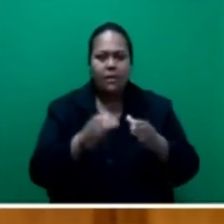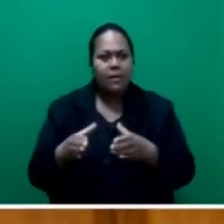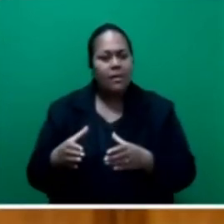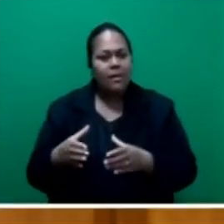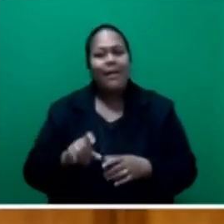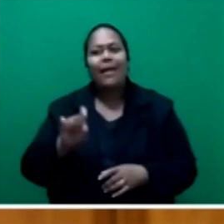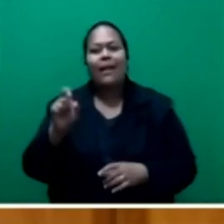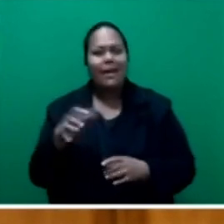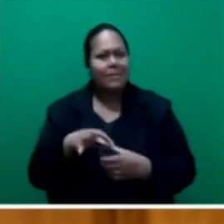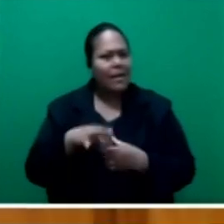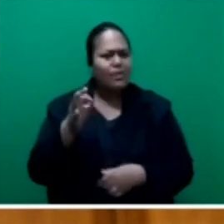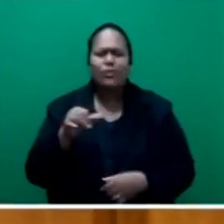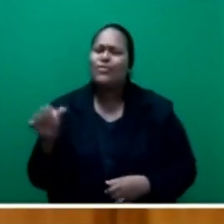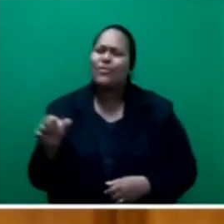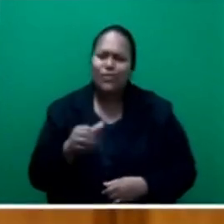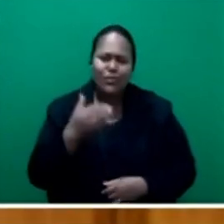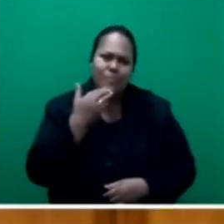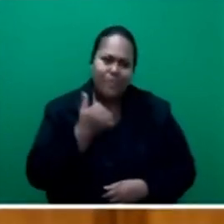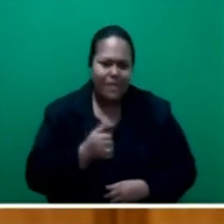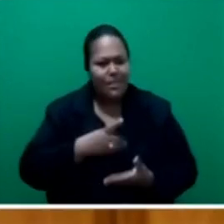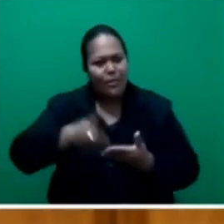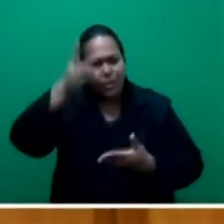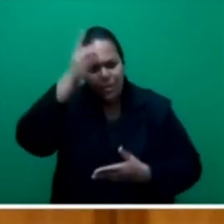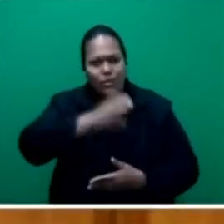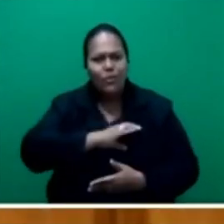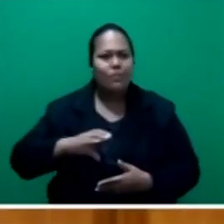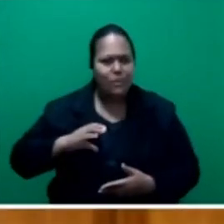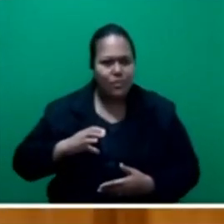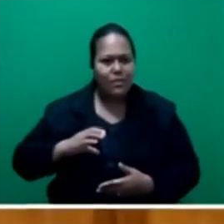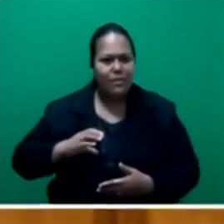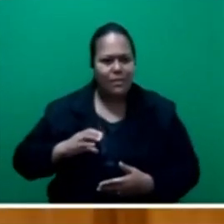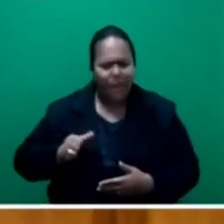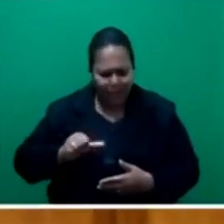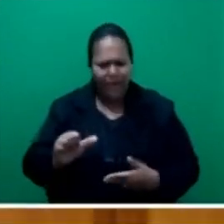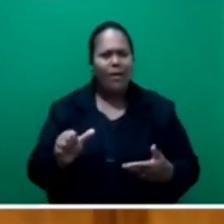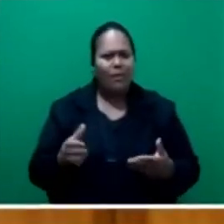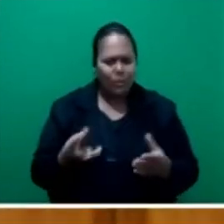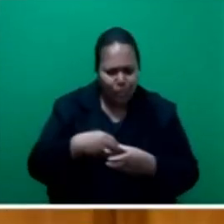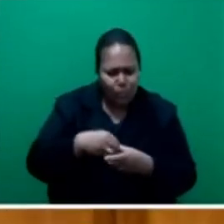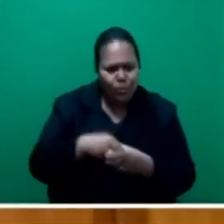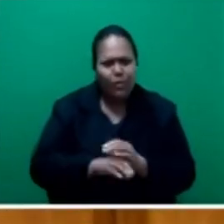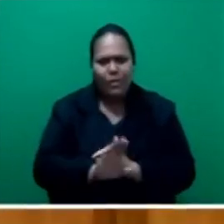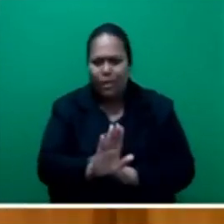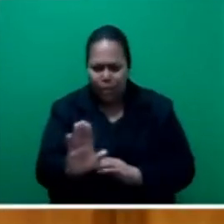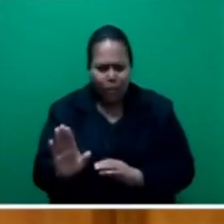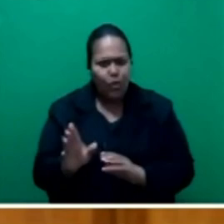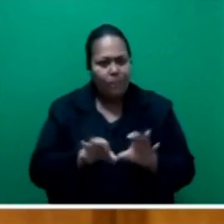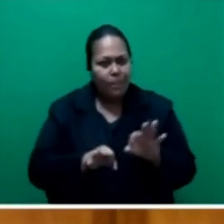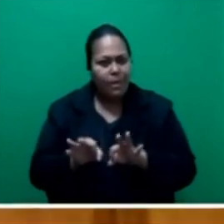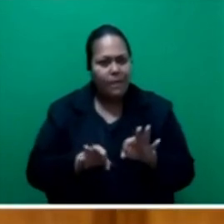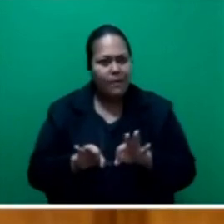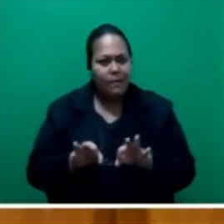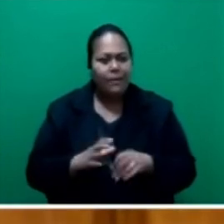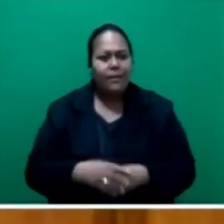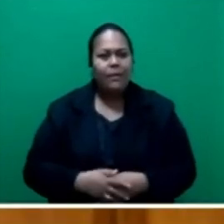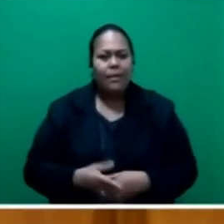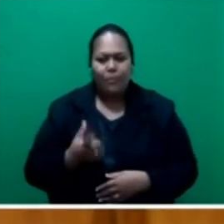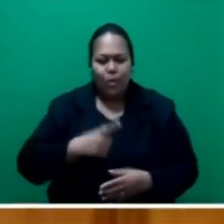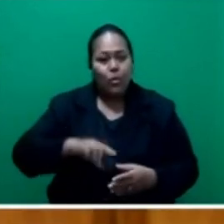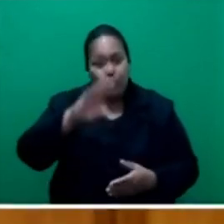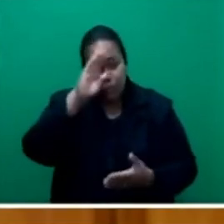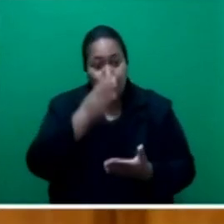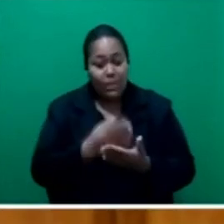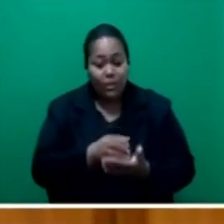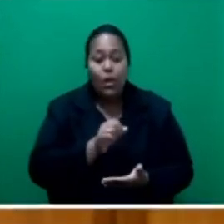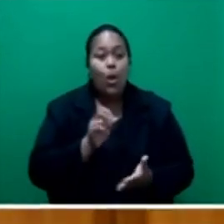to have the setting up of an education commission included in their manifesto, as it also deals with student loan schemes,